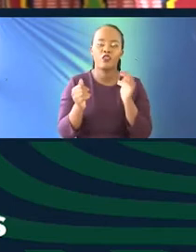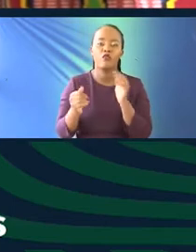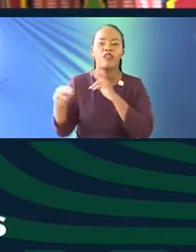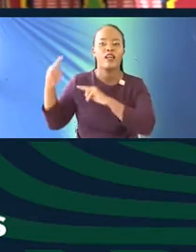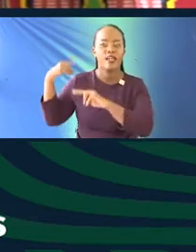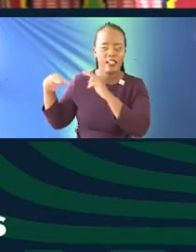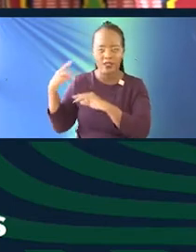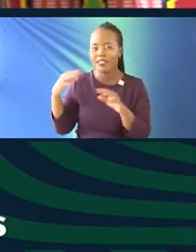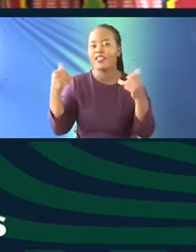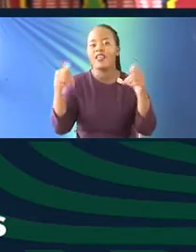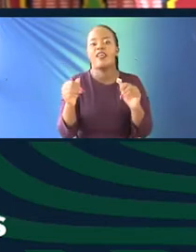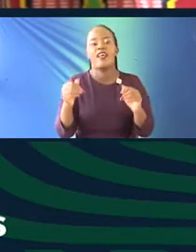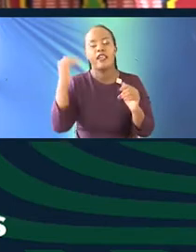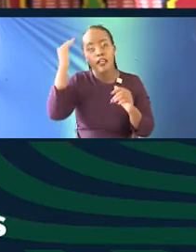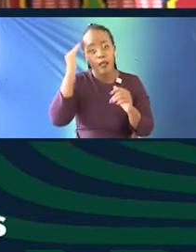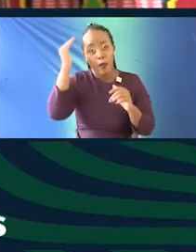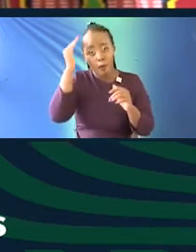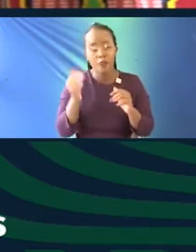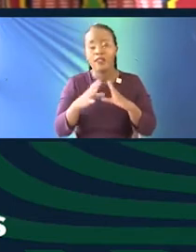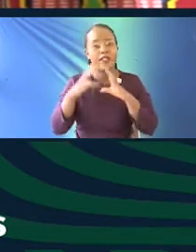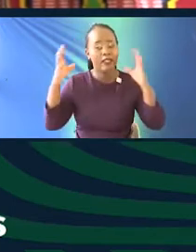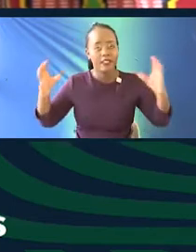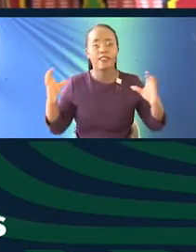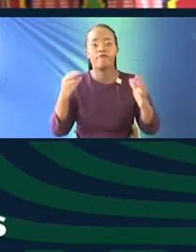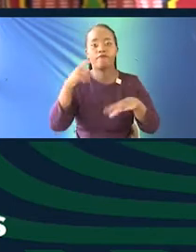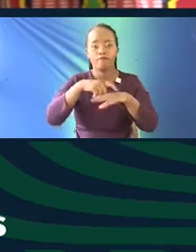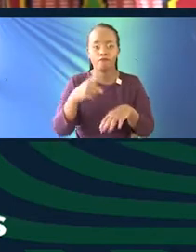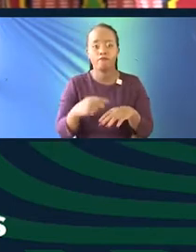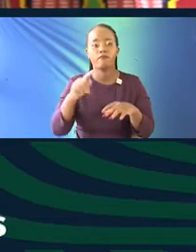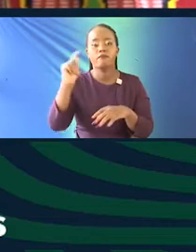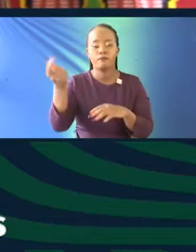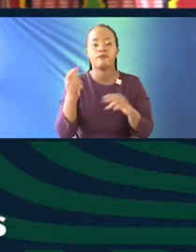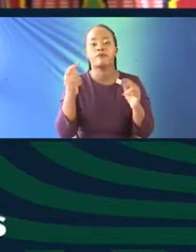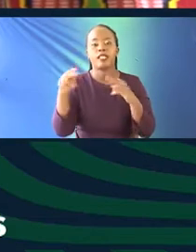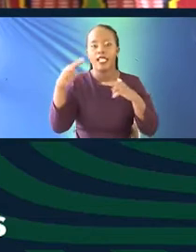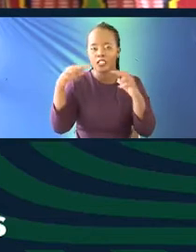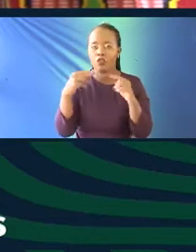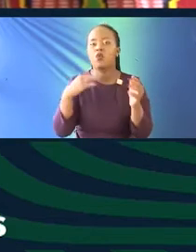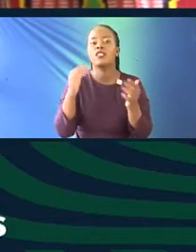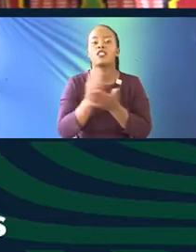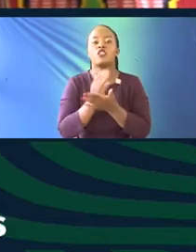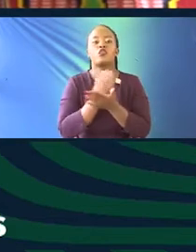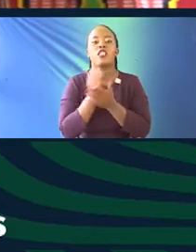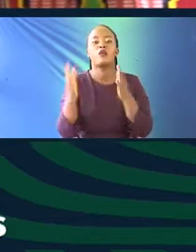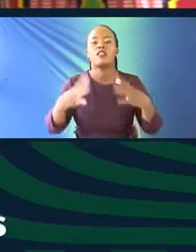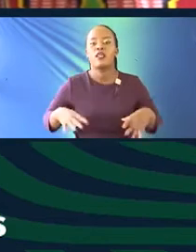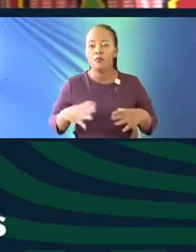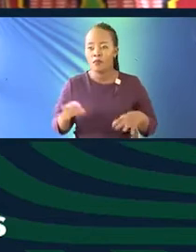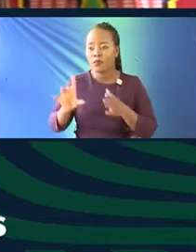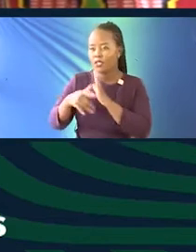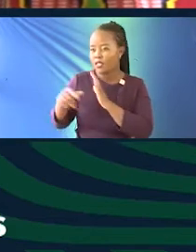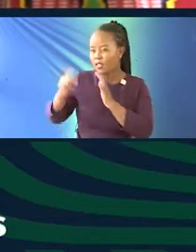working history, any kind of memories around key moments in Kenya's history that you want to share with a bigger public. And we will then add